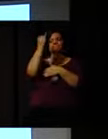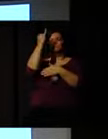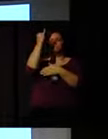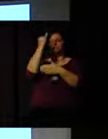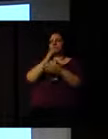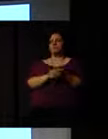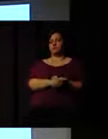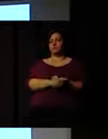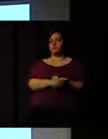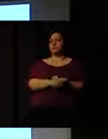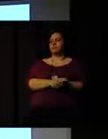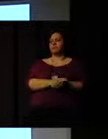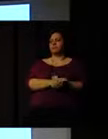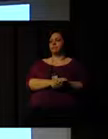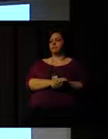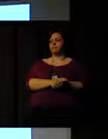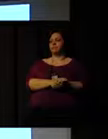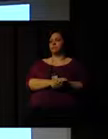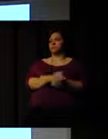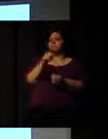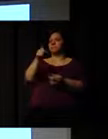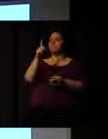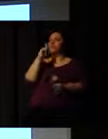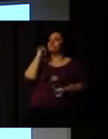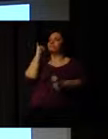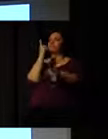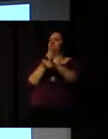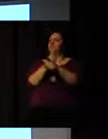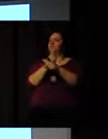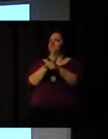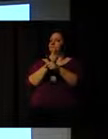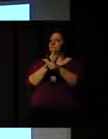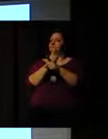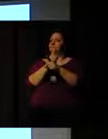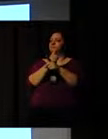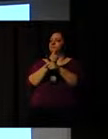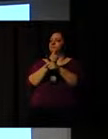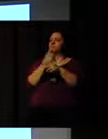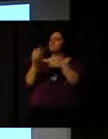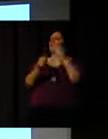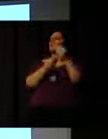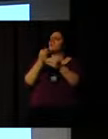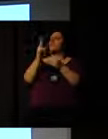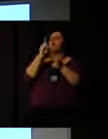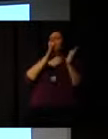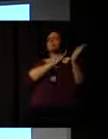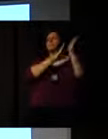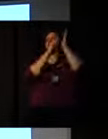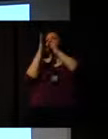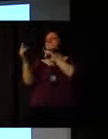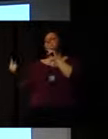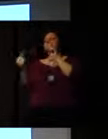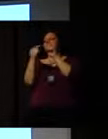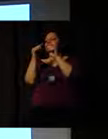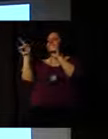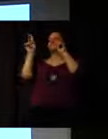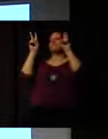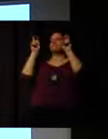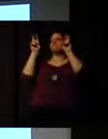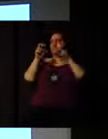Don't worry. are going to discover how this story is related to the topic. I hope so, at least.